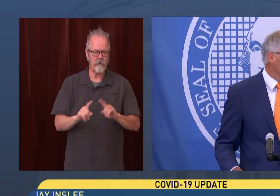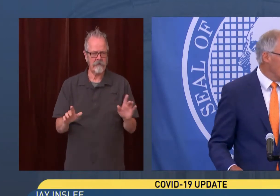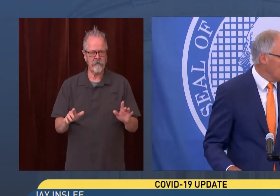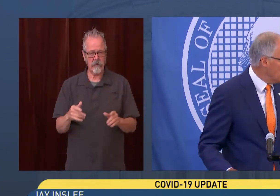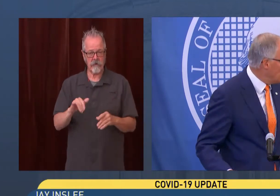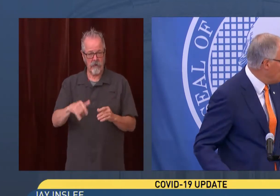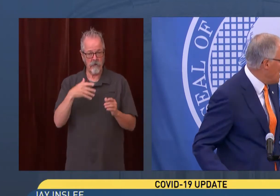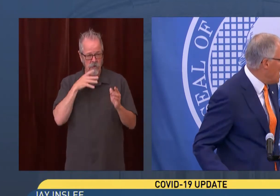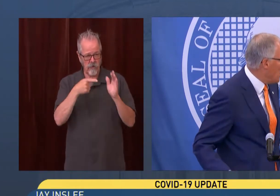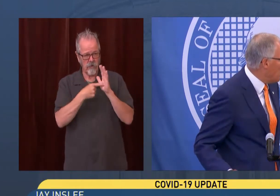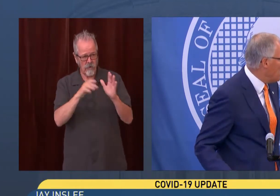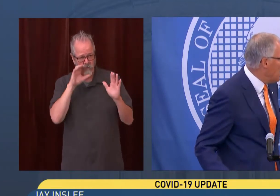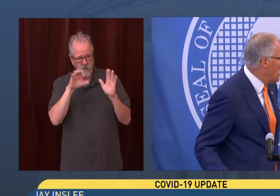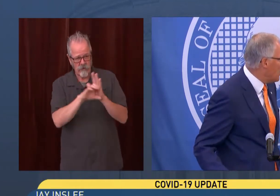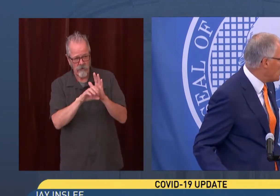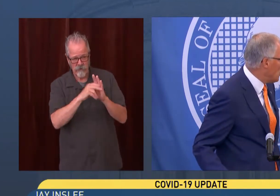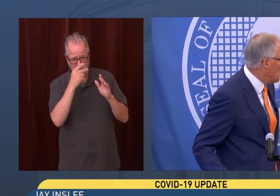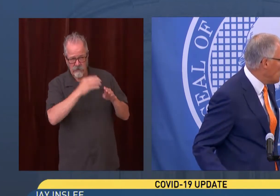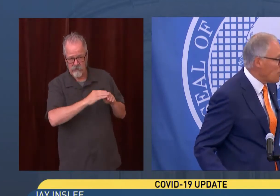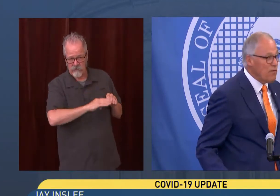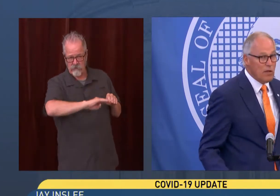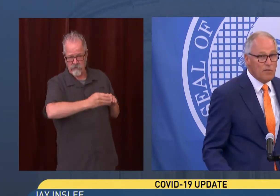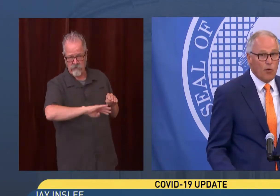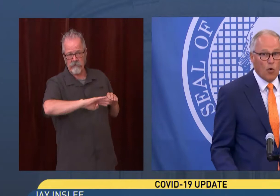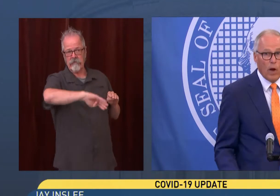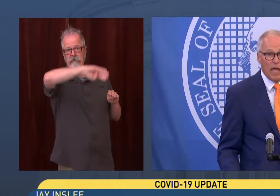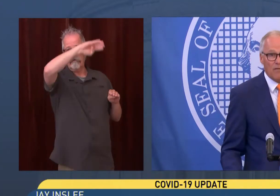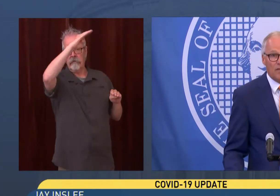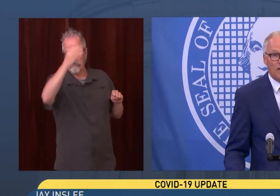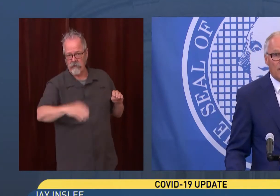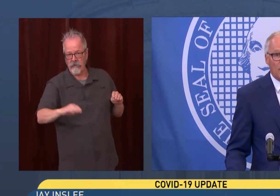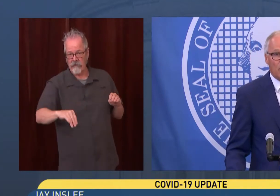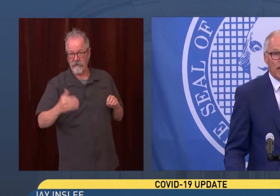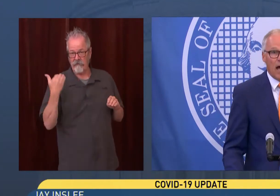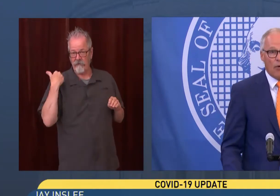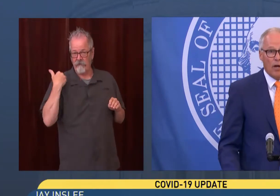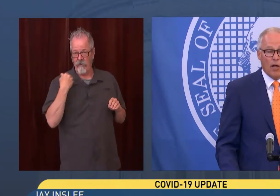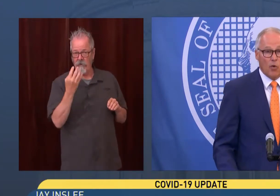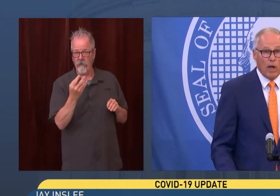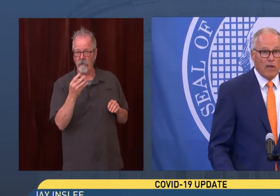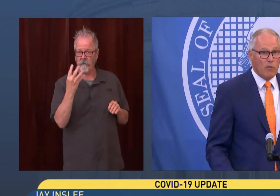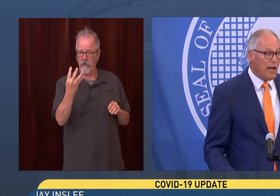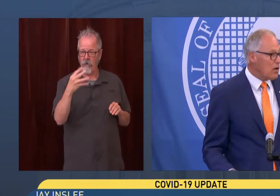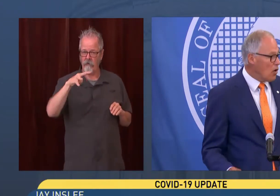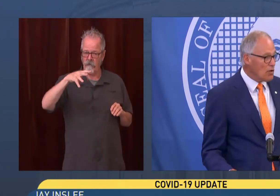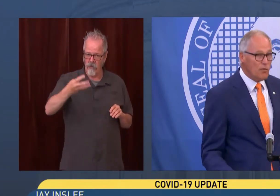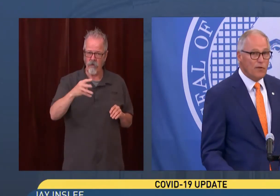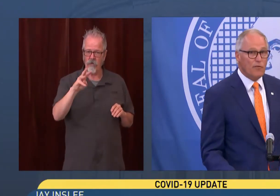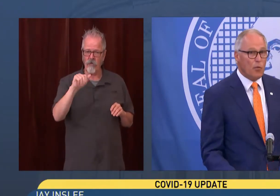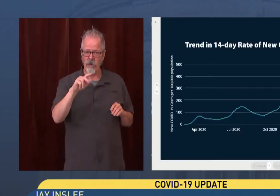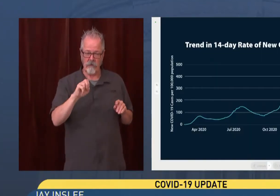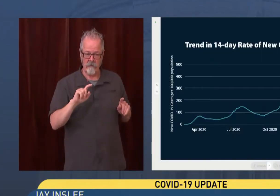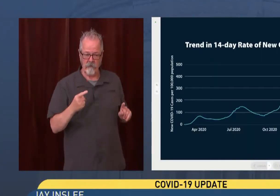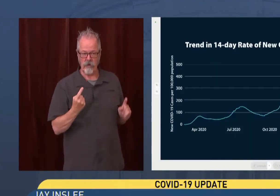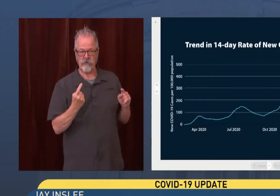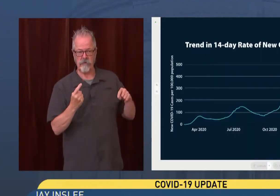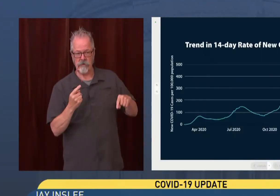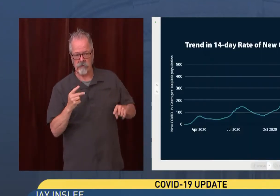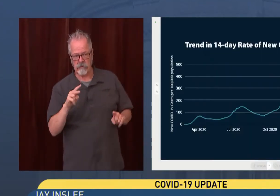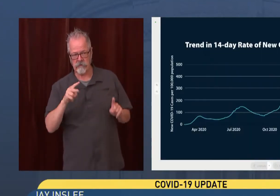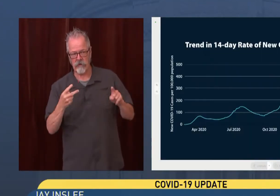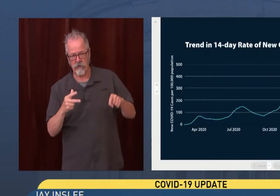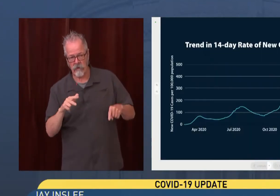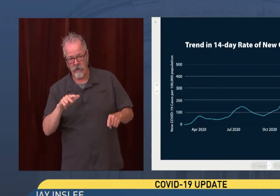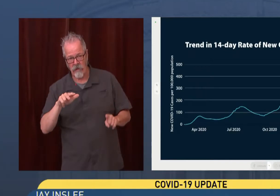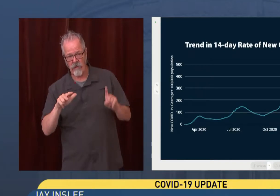epi curve that has shown the previous four waves. We now are in another wave. You might call it the fifth wave, but whatever you